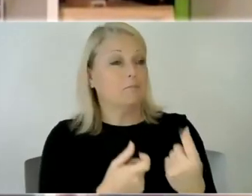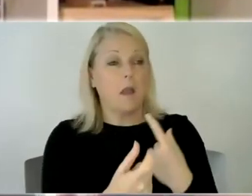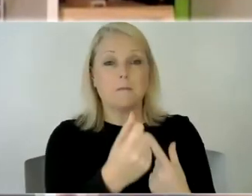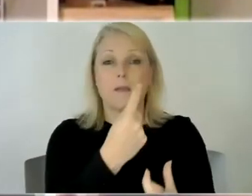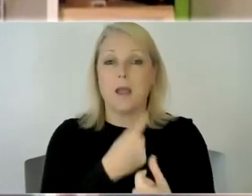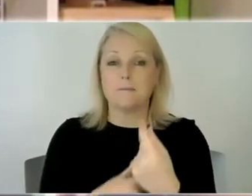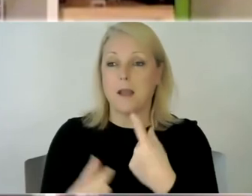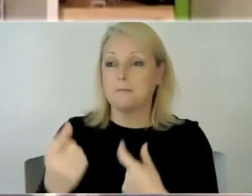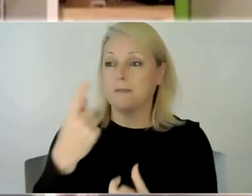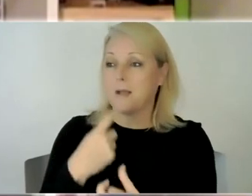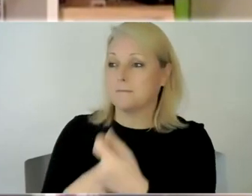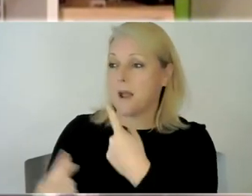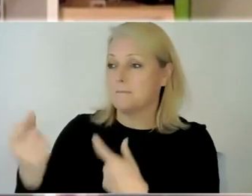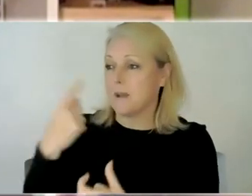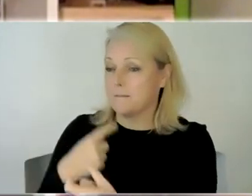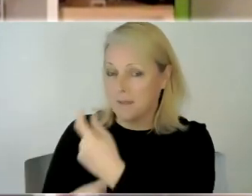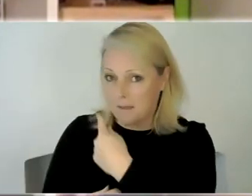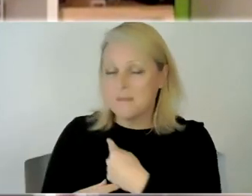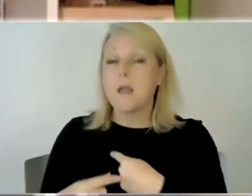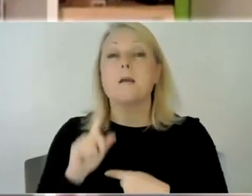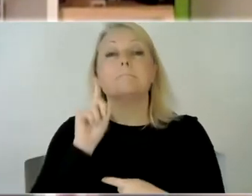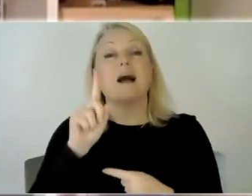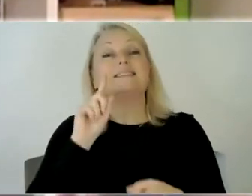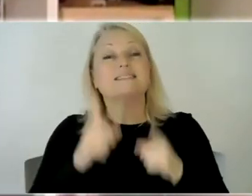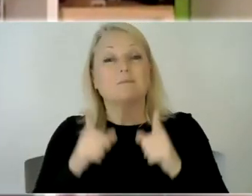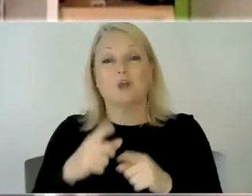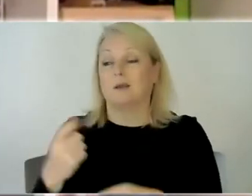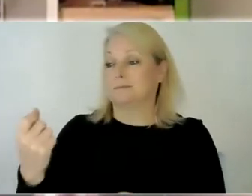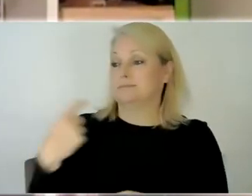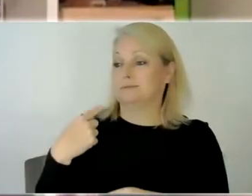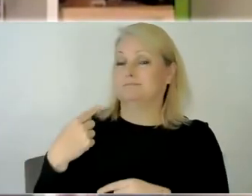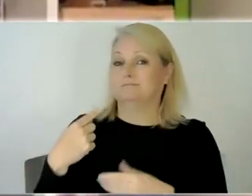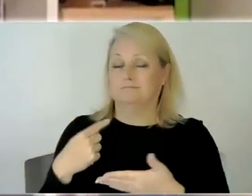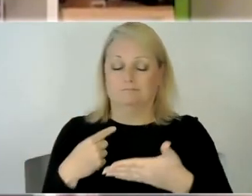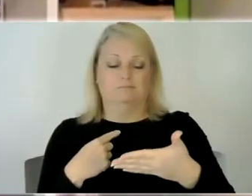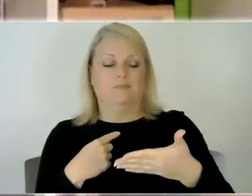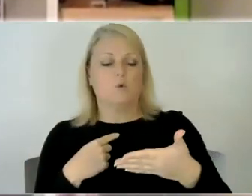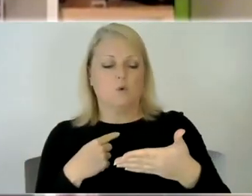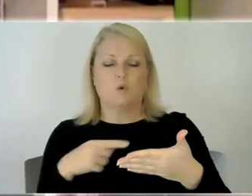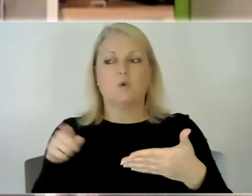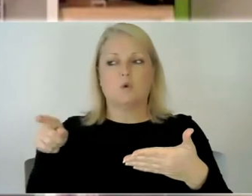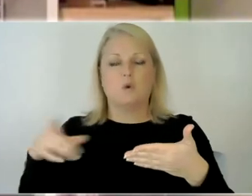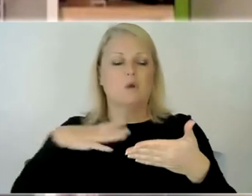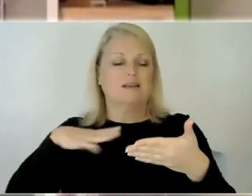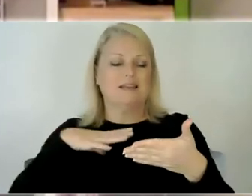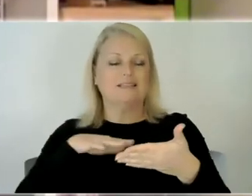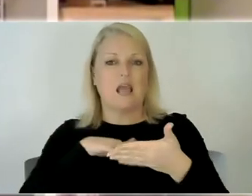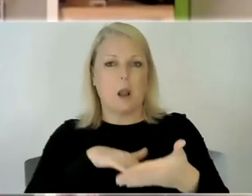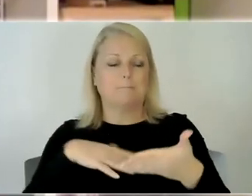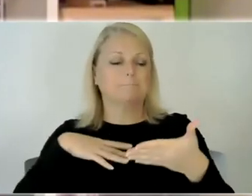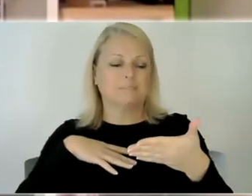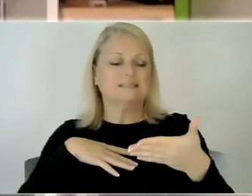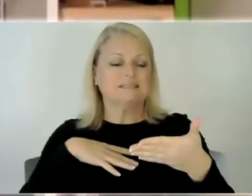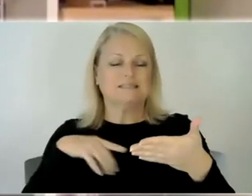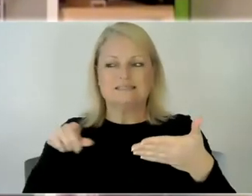but within there somewhere is someone who's asking you know for help or asking for because they're struggling and i know what that's like